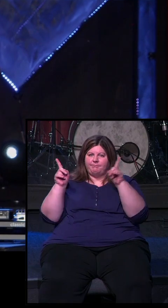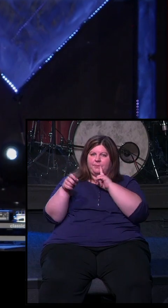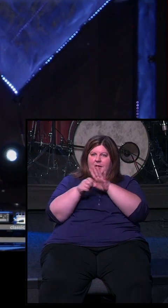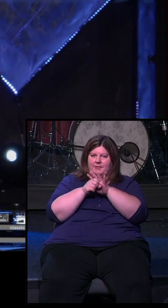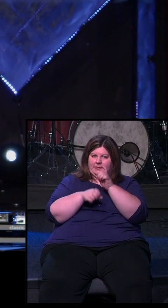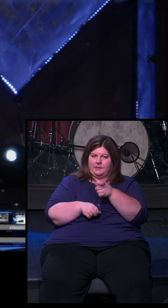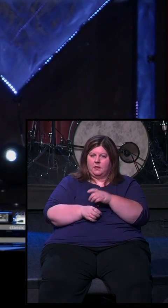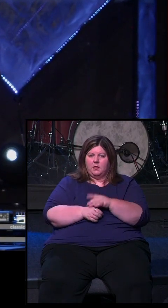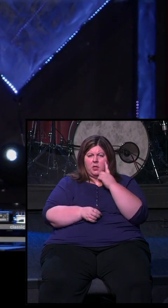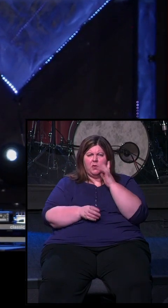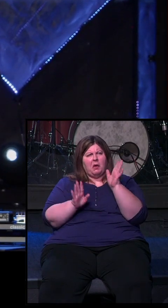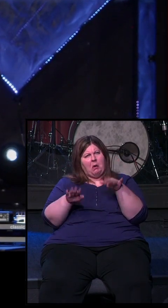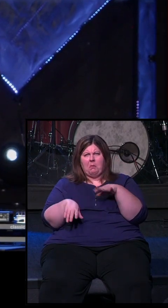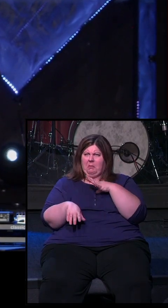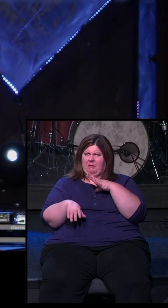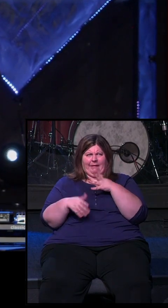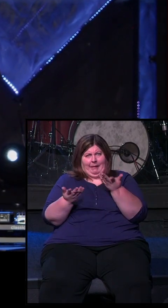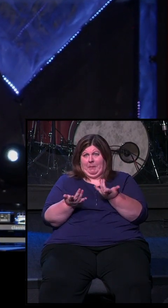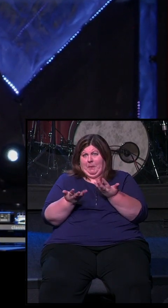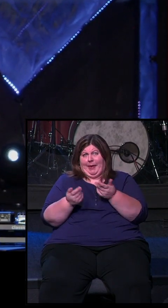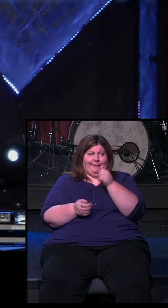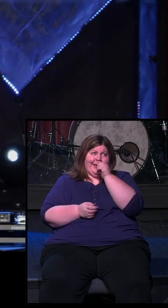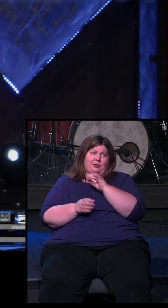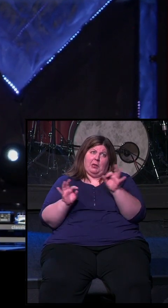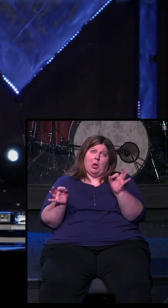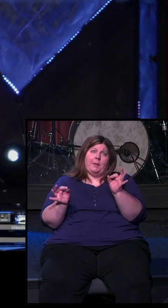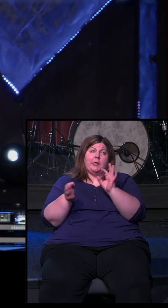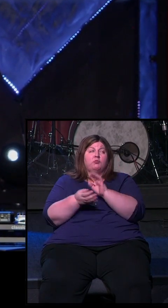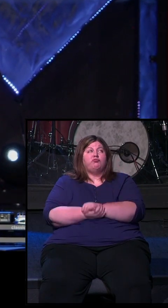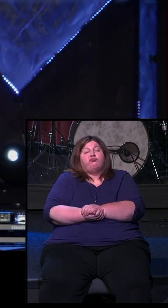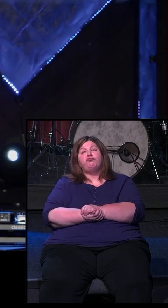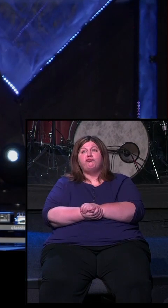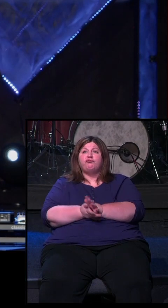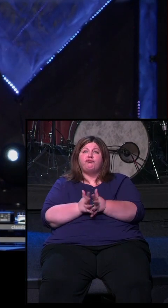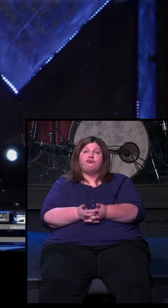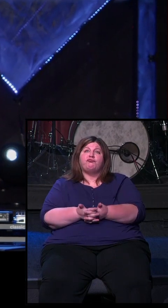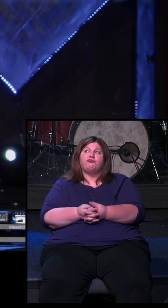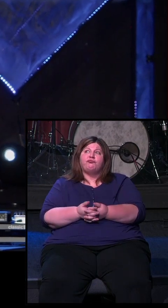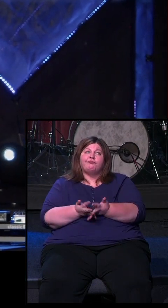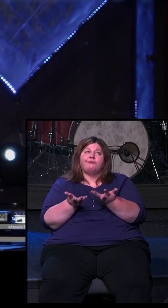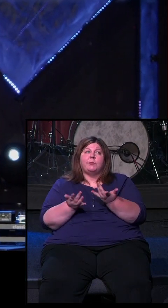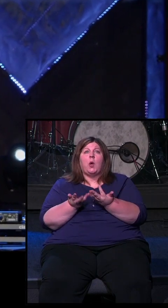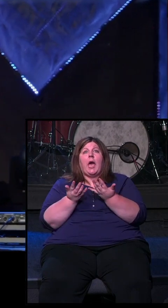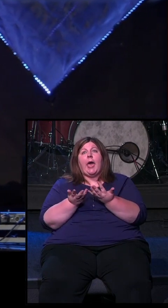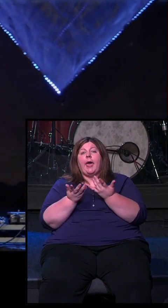Which doesn't sound so bad, right? I mean, waiting patiently, you're just kind of chill it out, just kind of hanging out, waiting for God to come